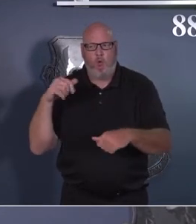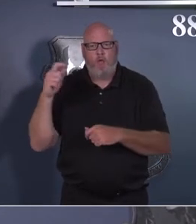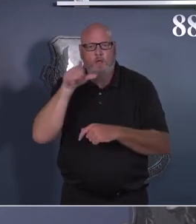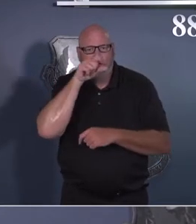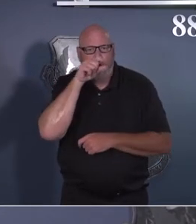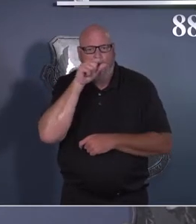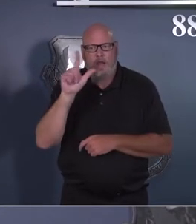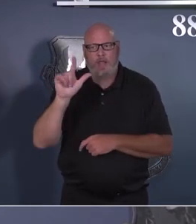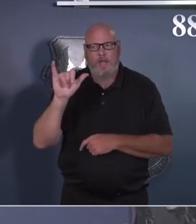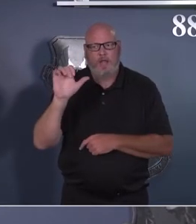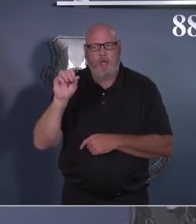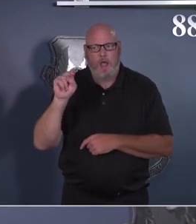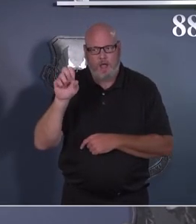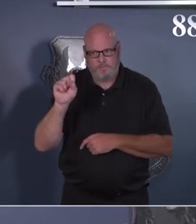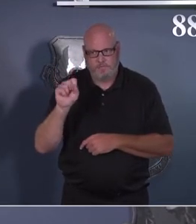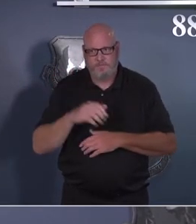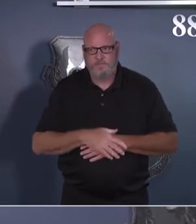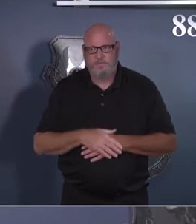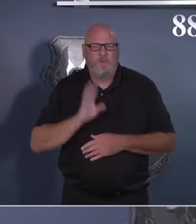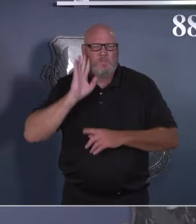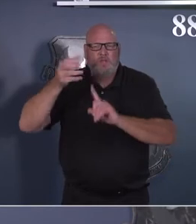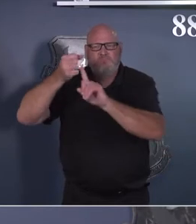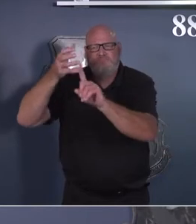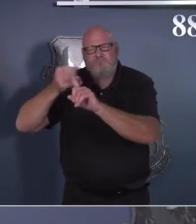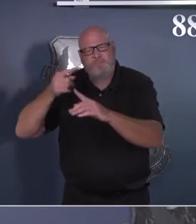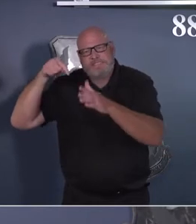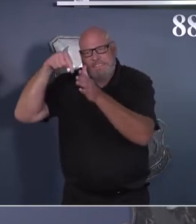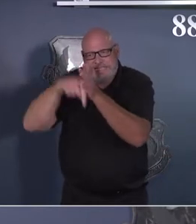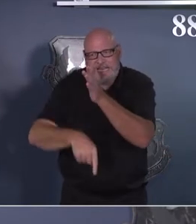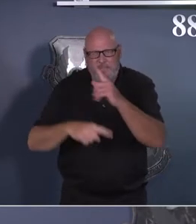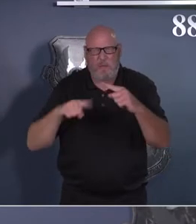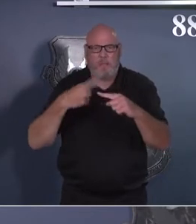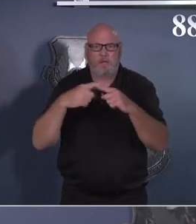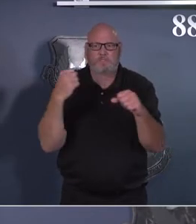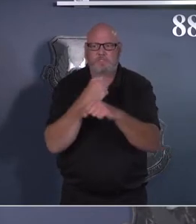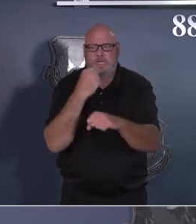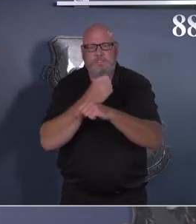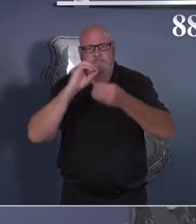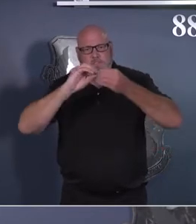services and how the team is ready to equip you better in this fight that we're in.